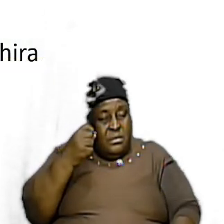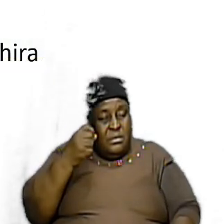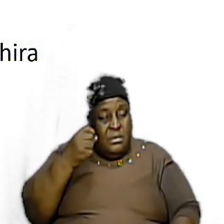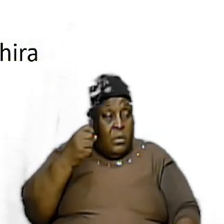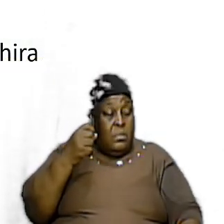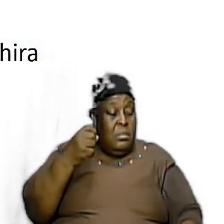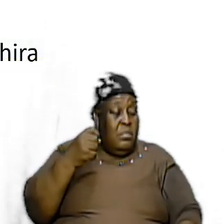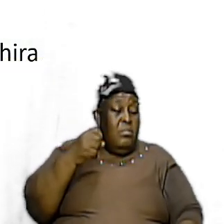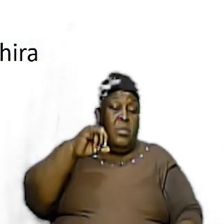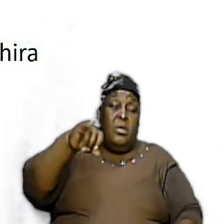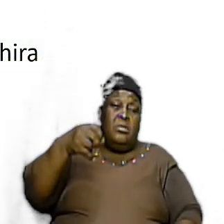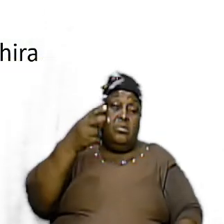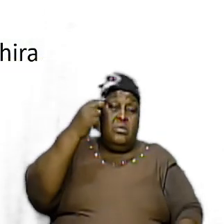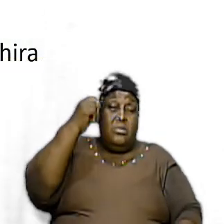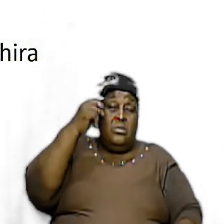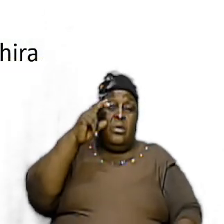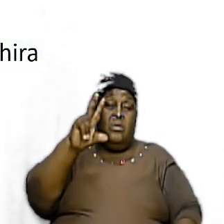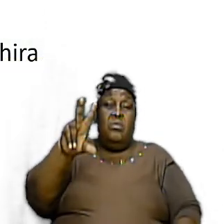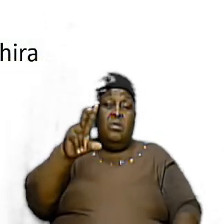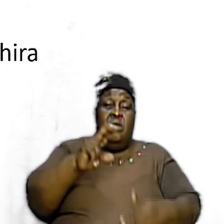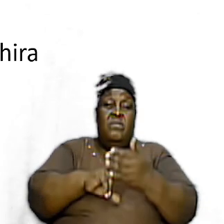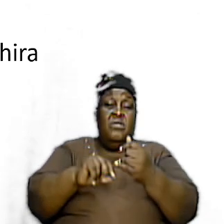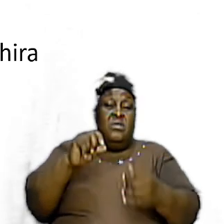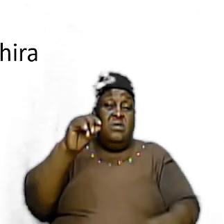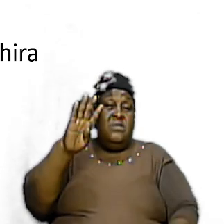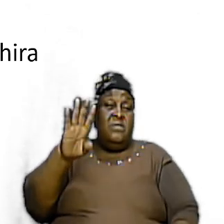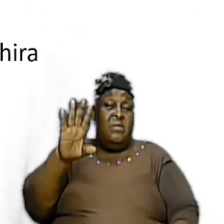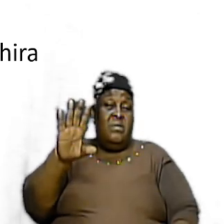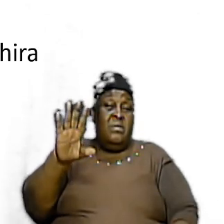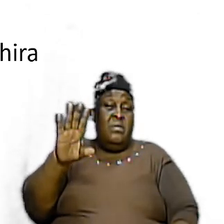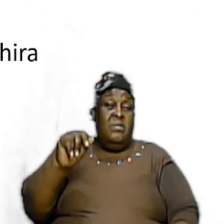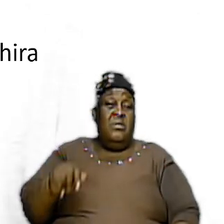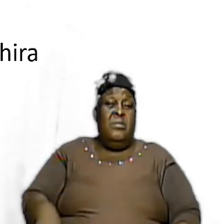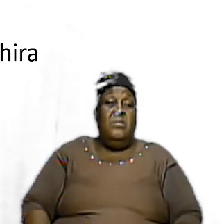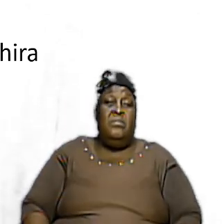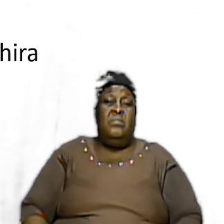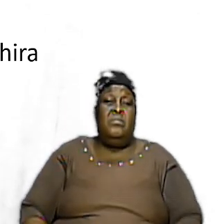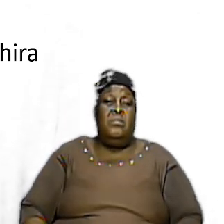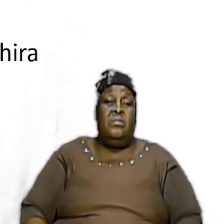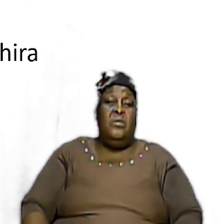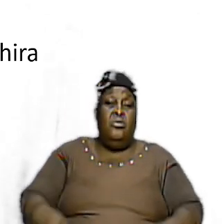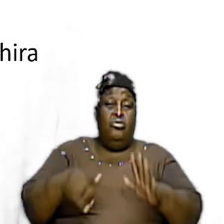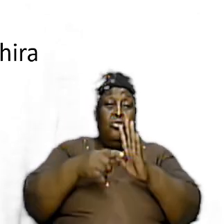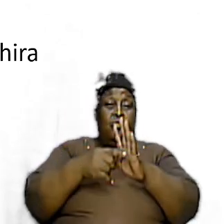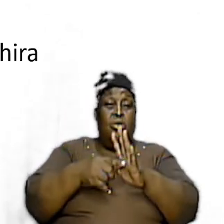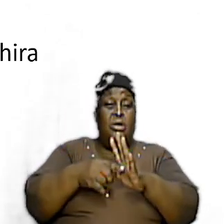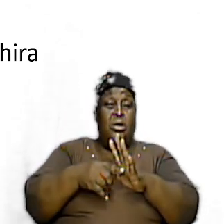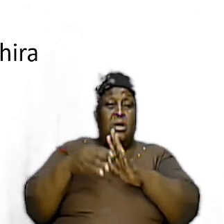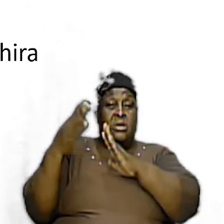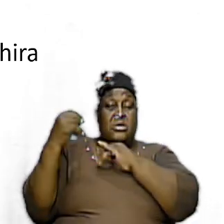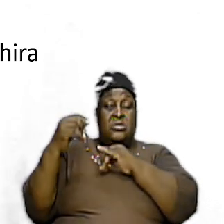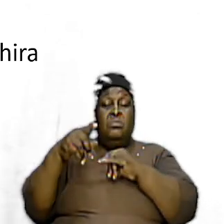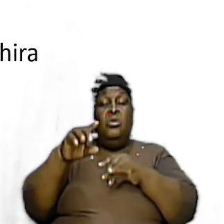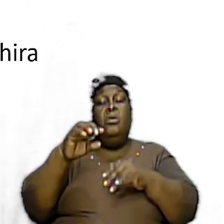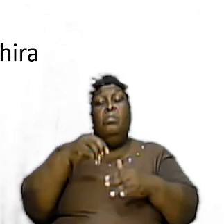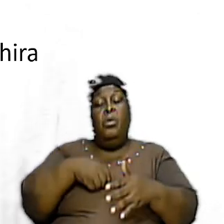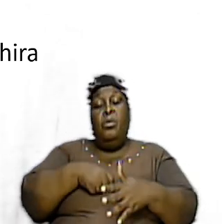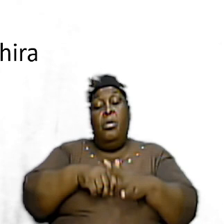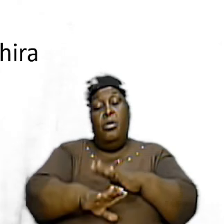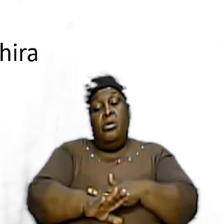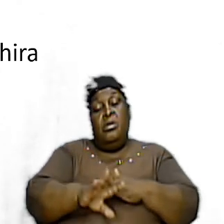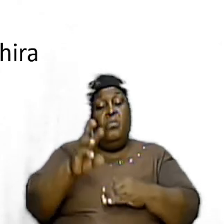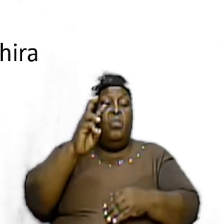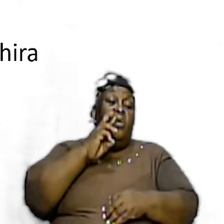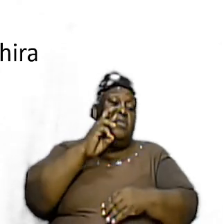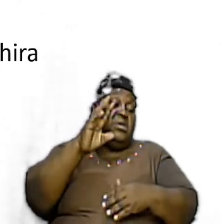John 3 verse 5 you can read it when you get the chance or just read all of that little section there it was showing that except you be born of water and